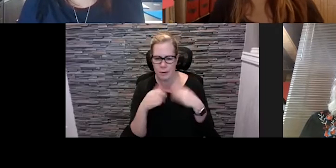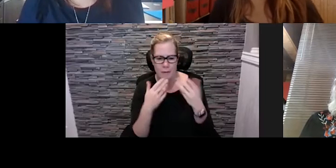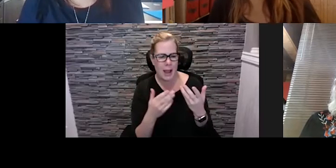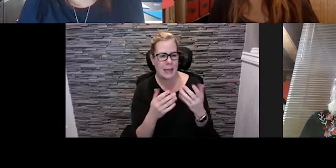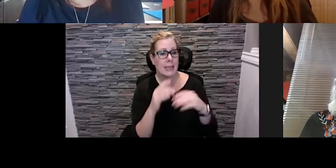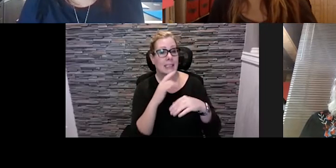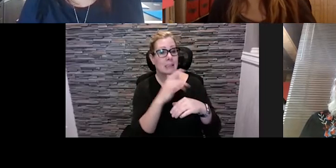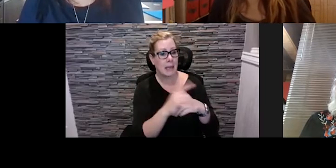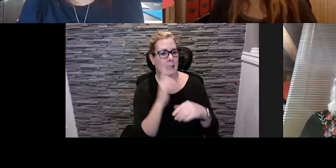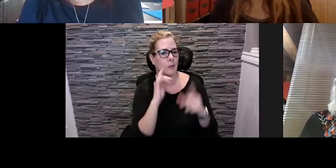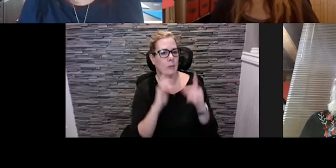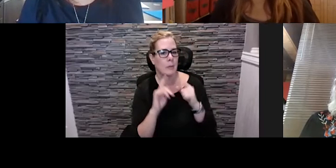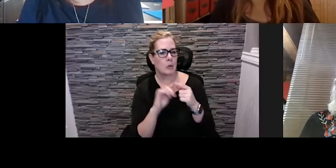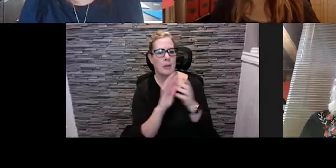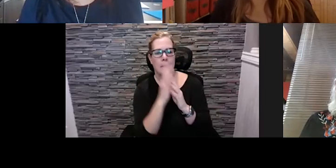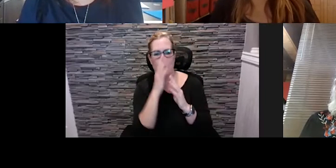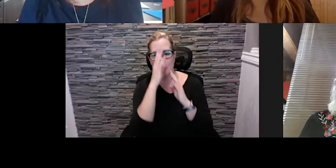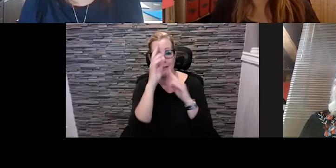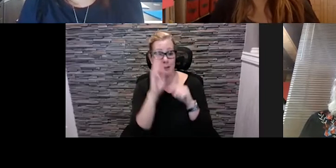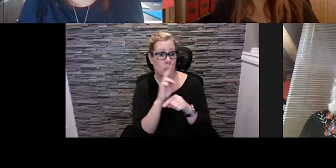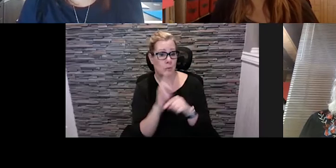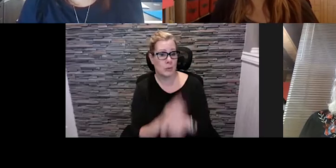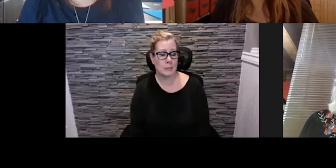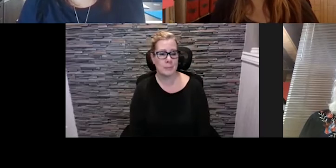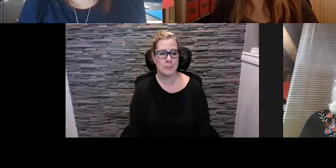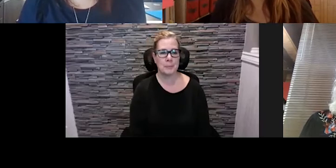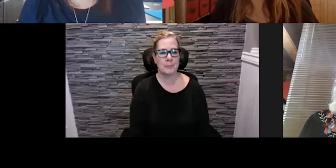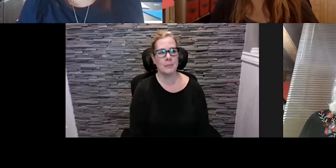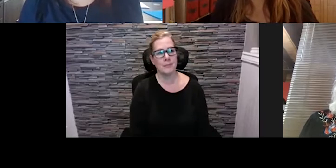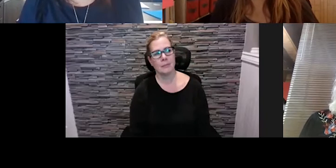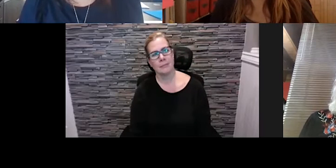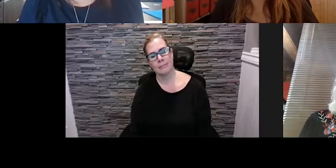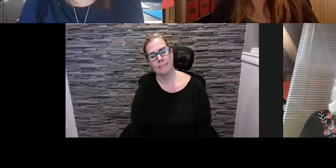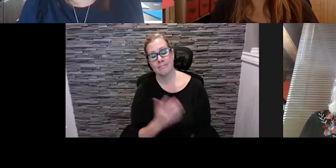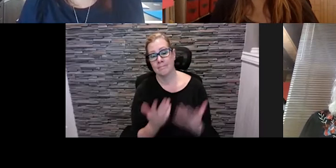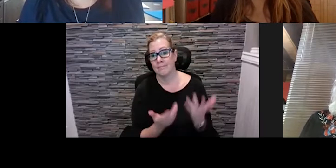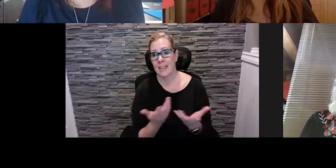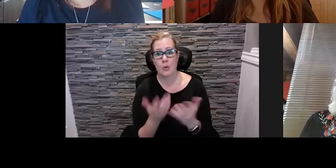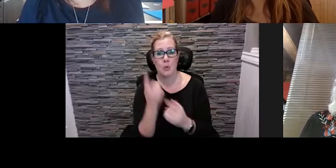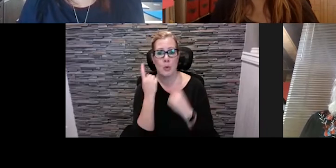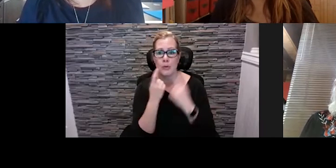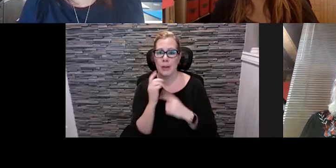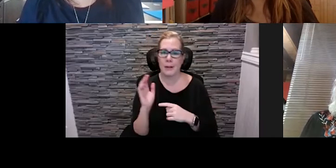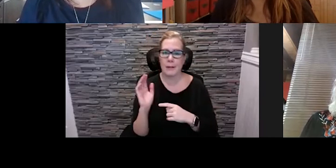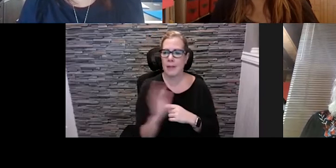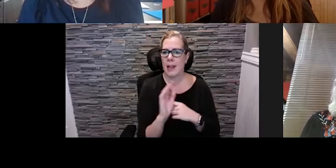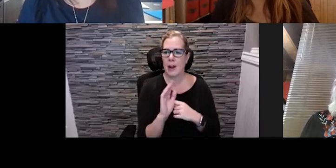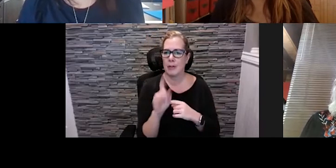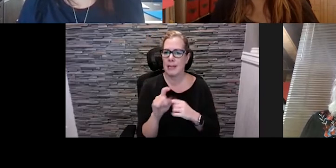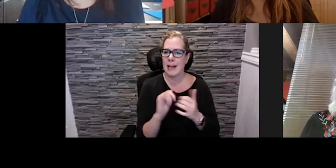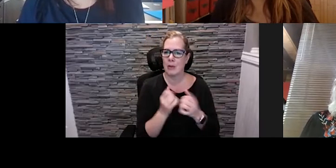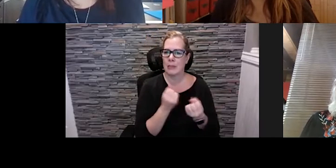creative and programming in um and really wondering what their need is to be able to hit go and how can we